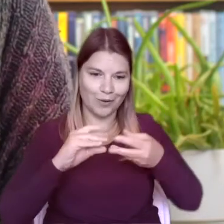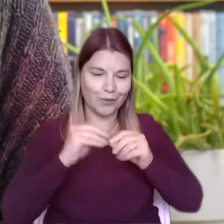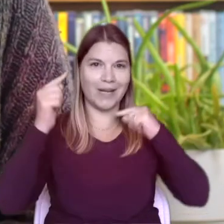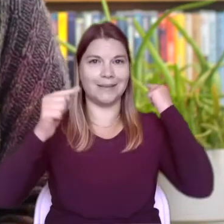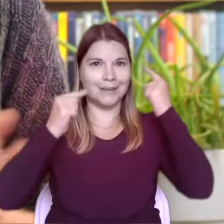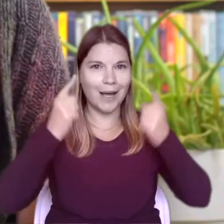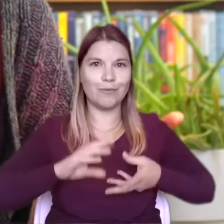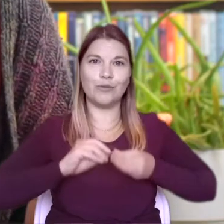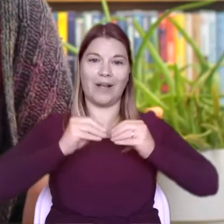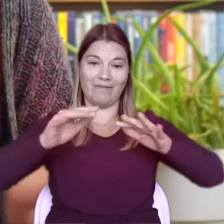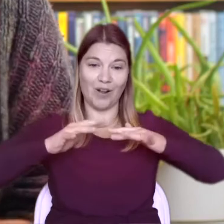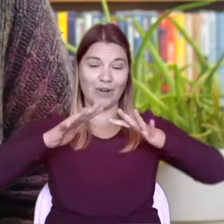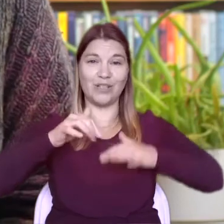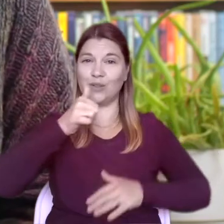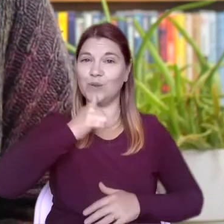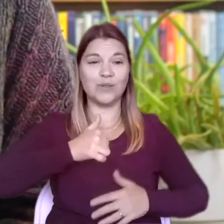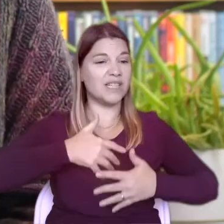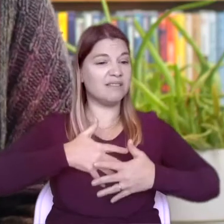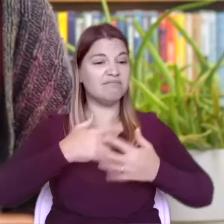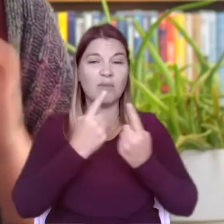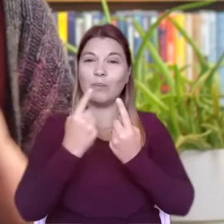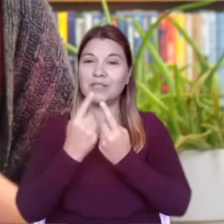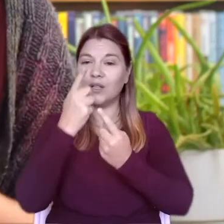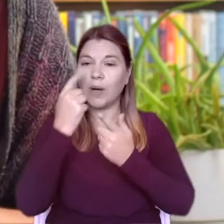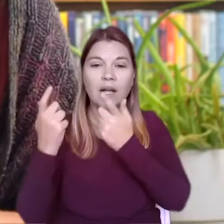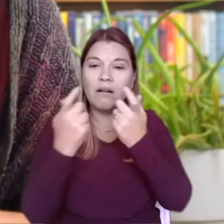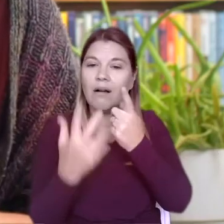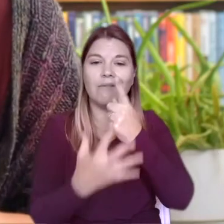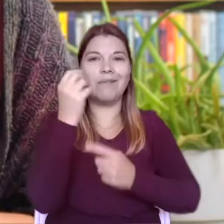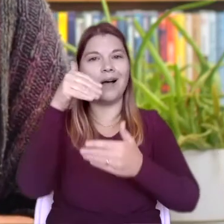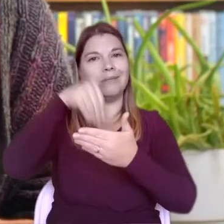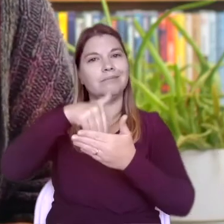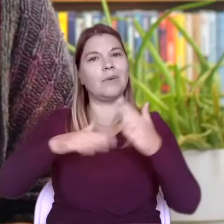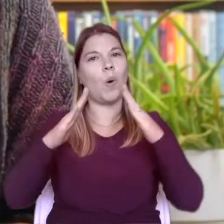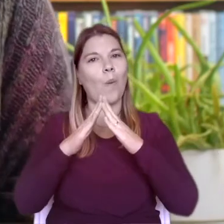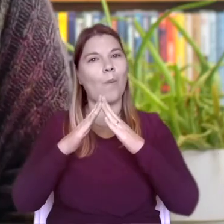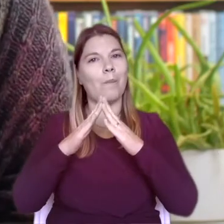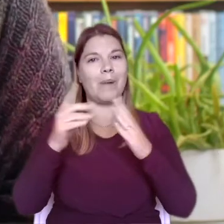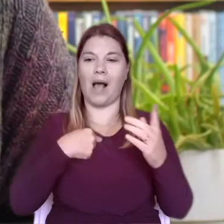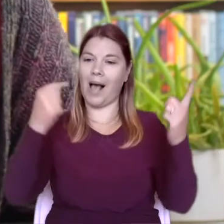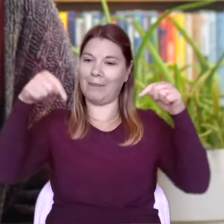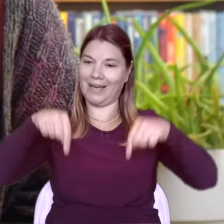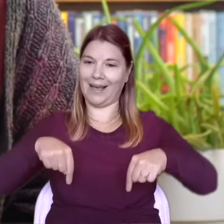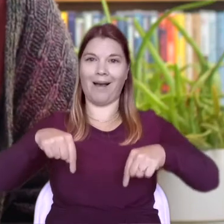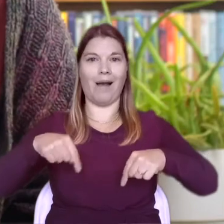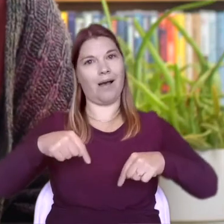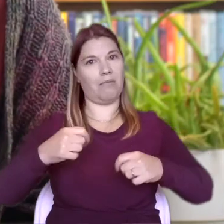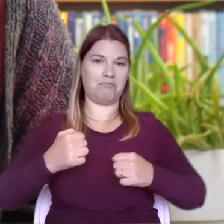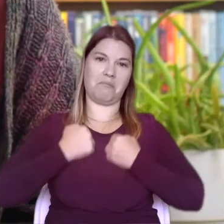we have in our homes. I am sitting down here in my home on another lovely day.